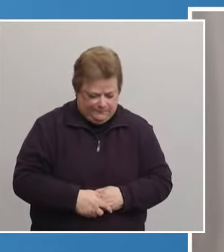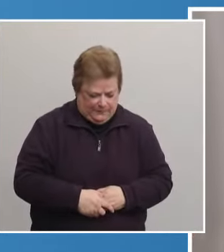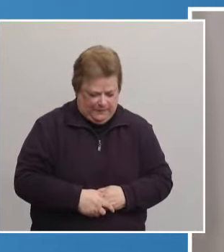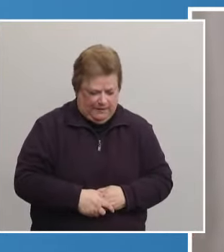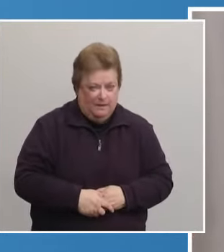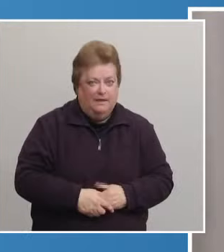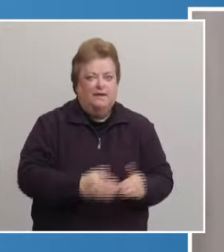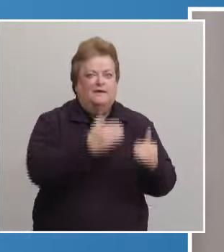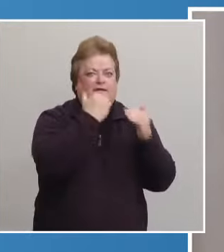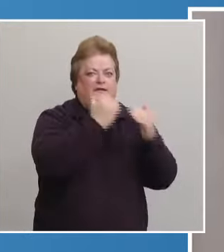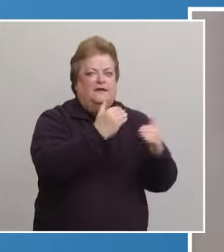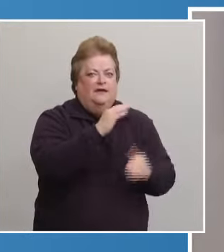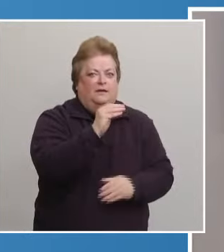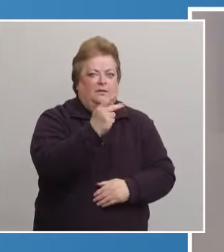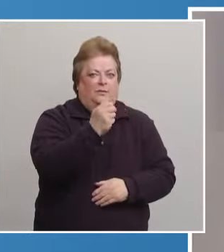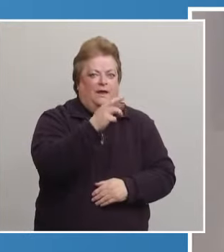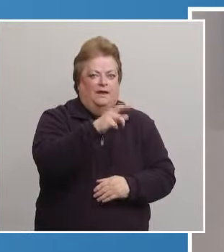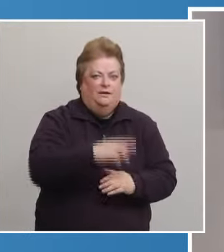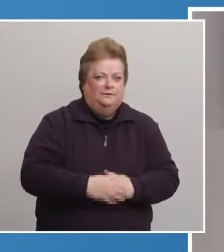Thank you, Mayor.